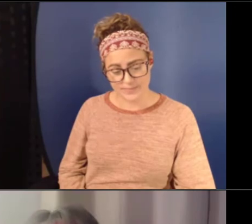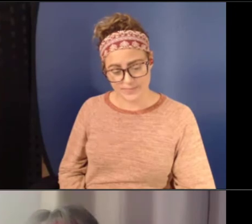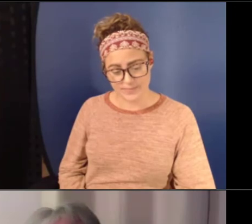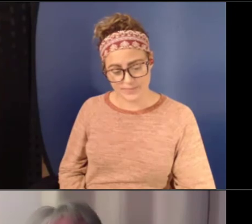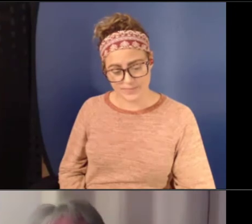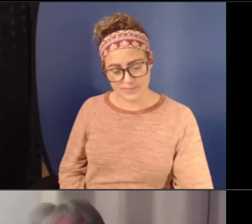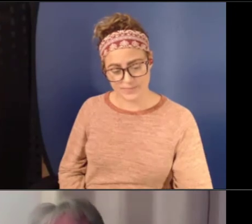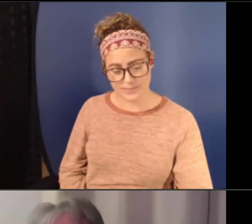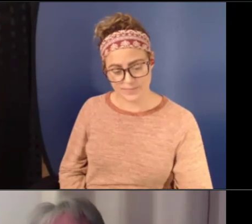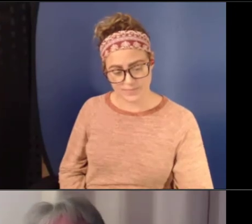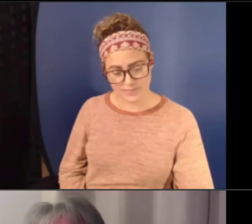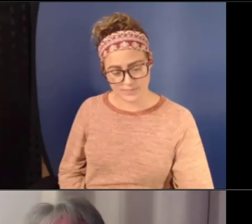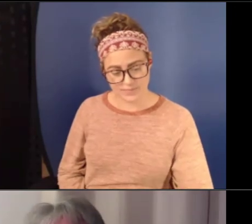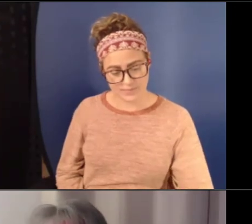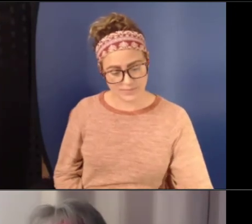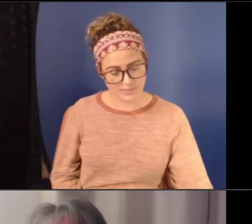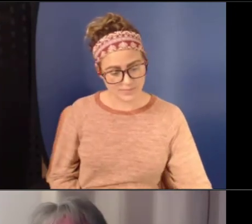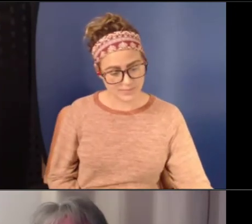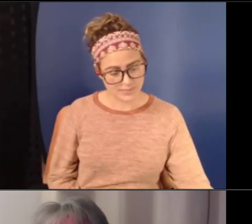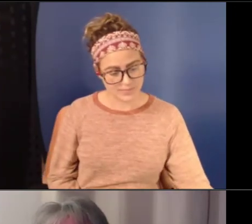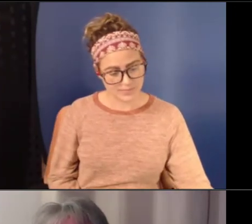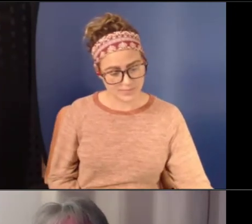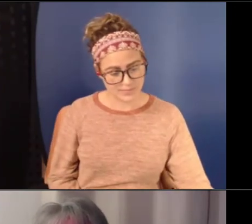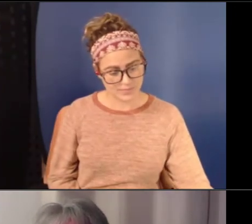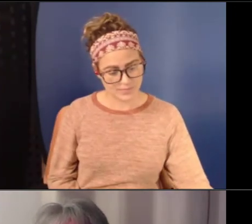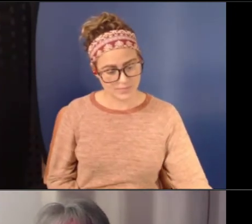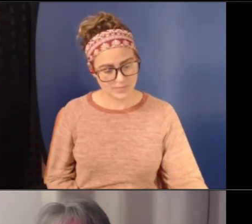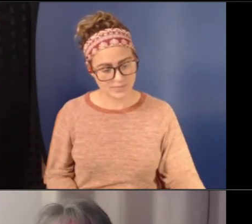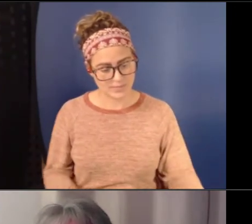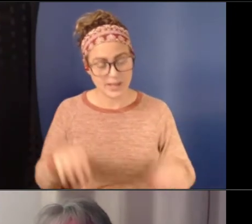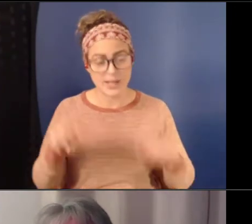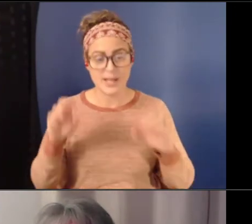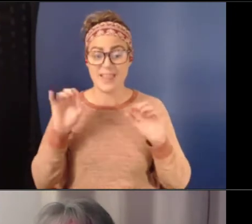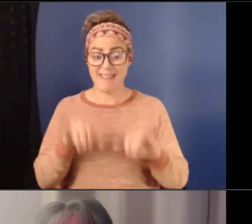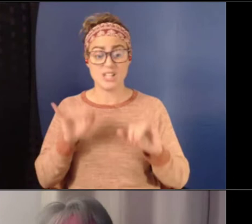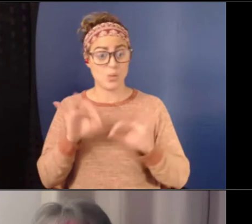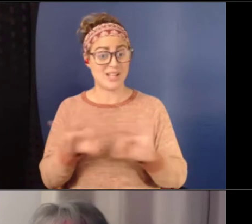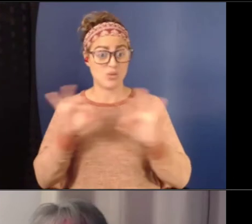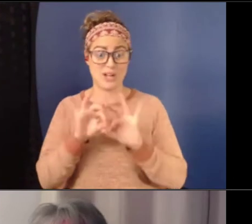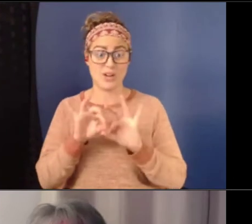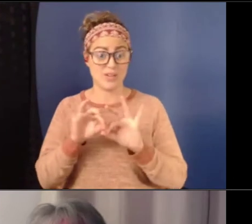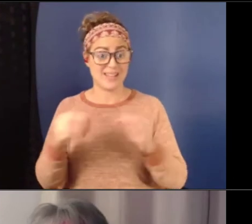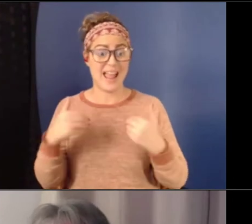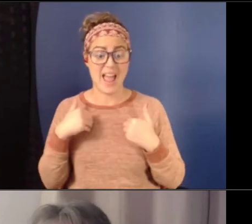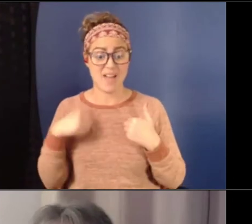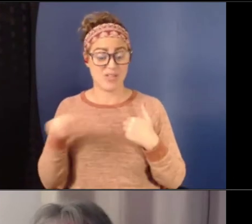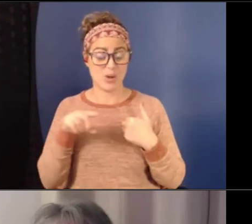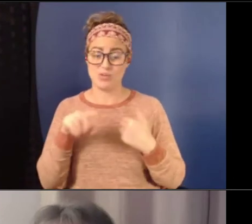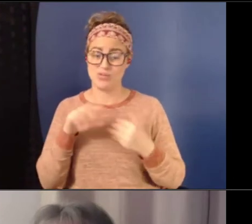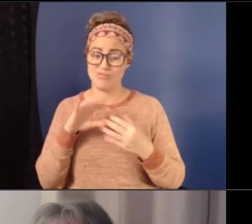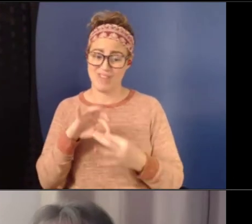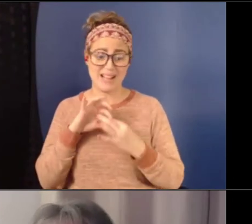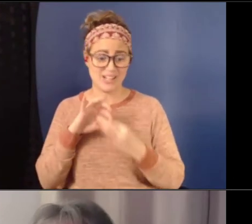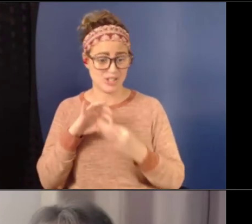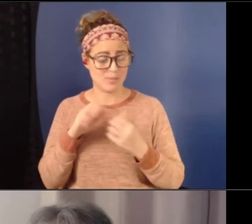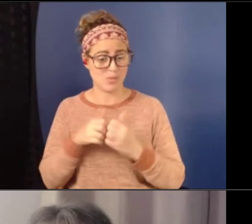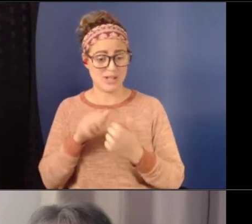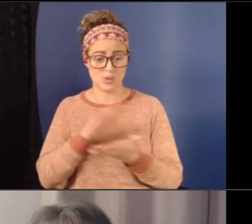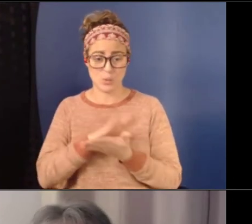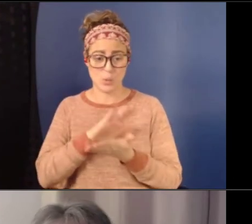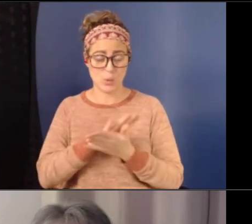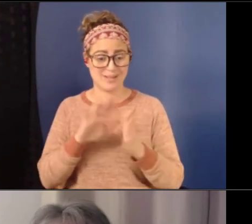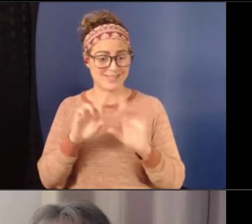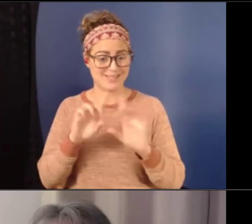This is why it's so critical to have those long-term trusted relationships with our school district personnel.